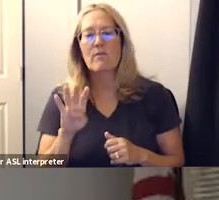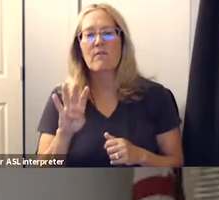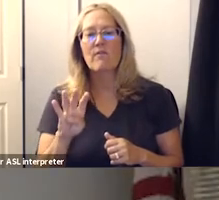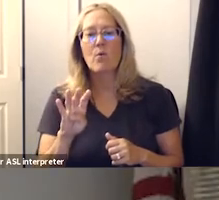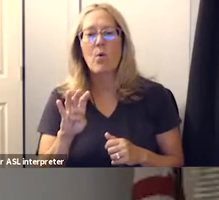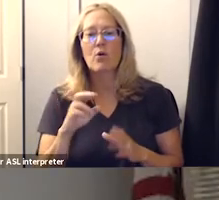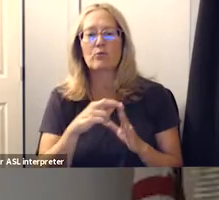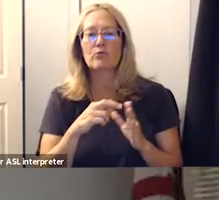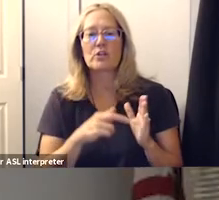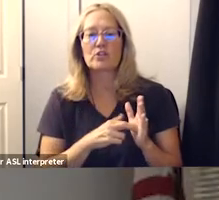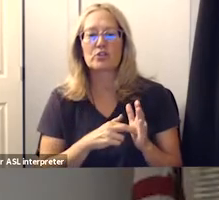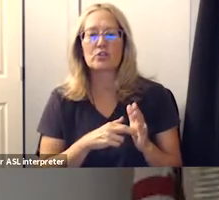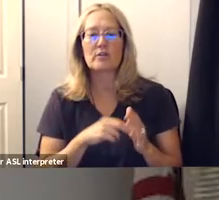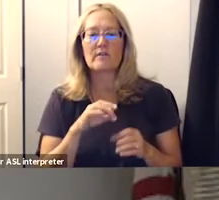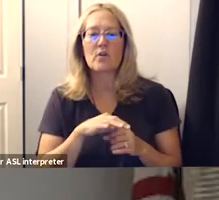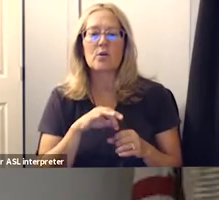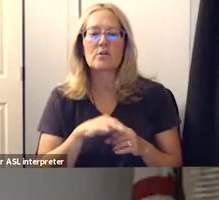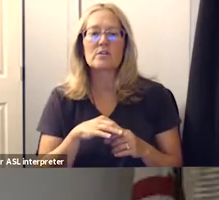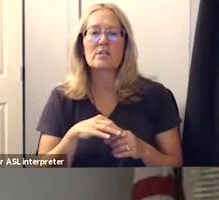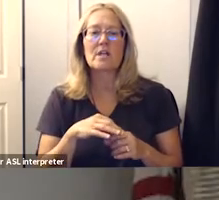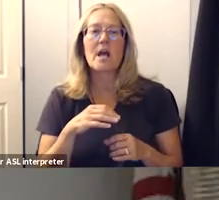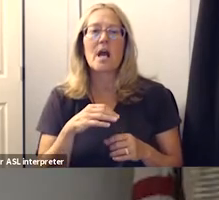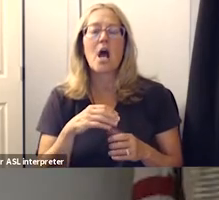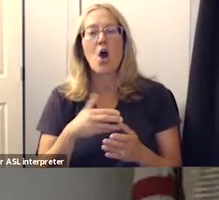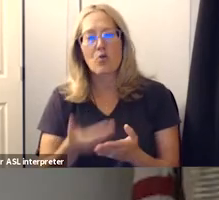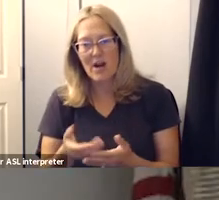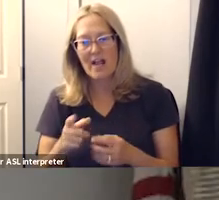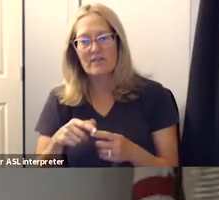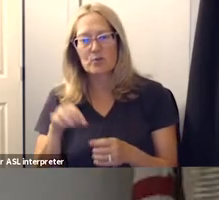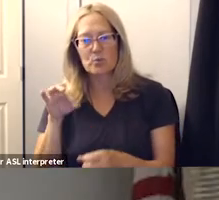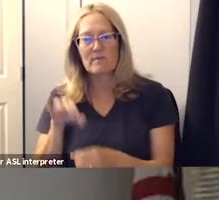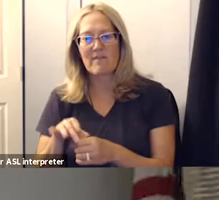those registered voters making it to the polls